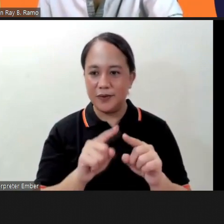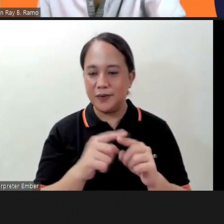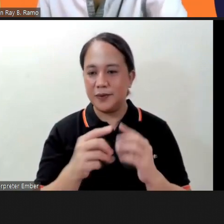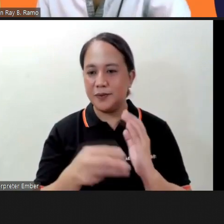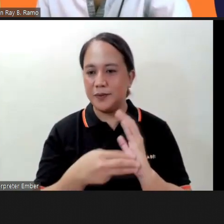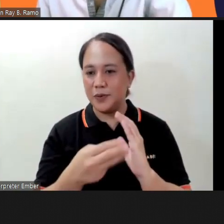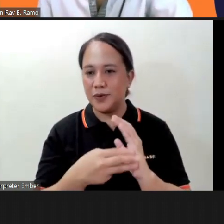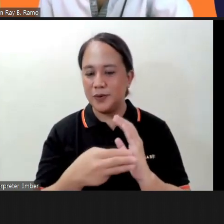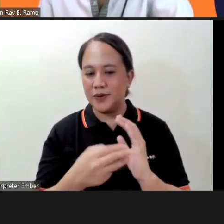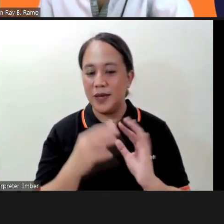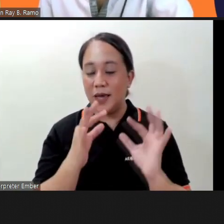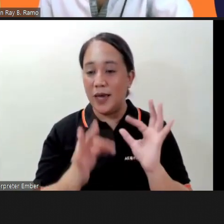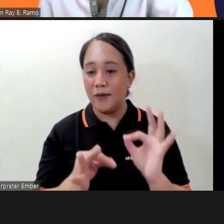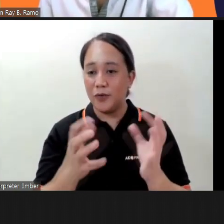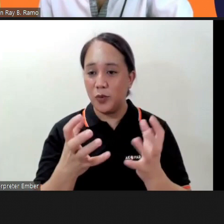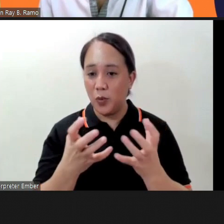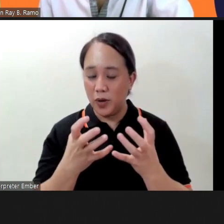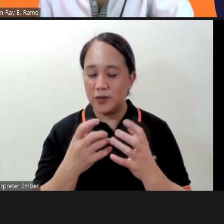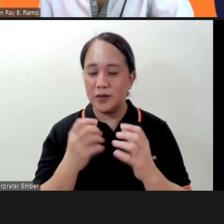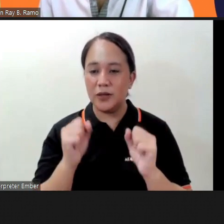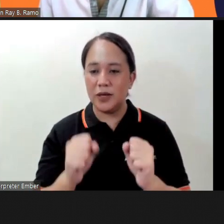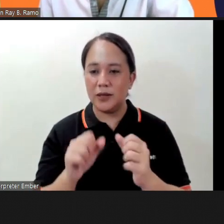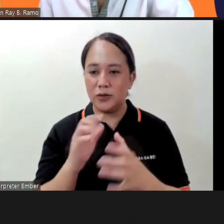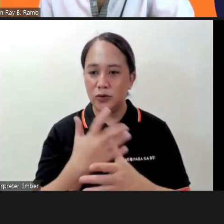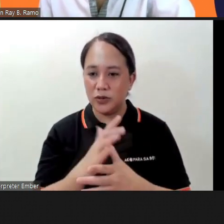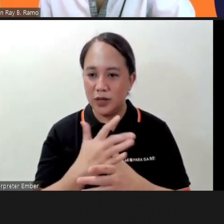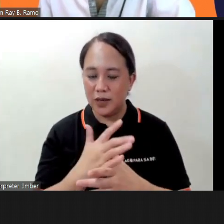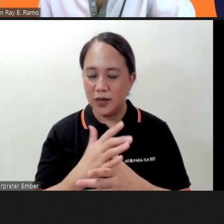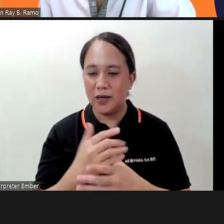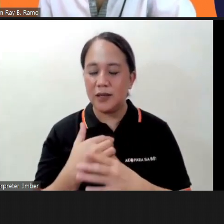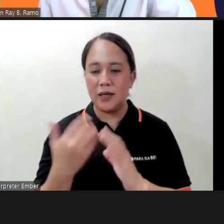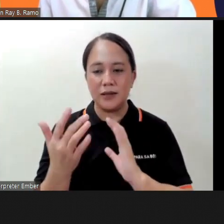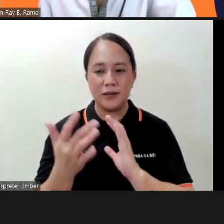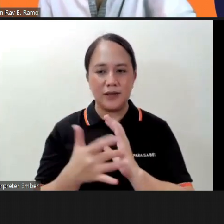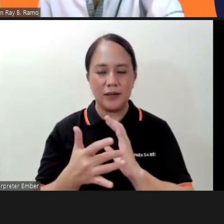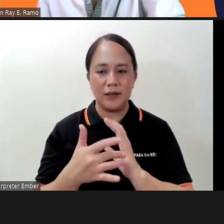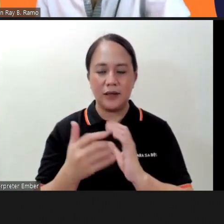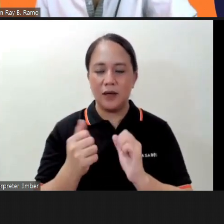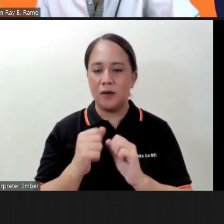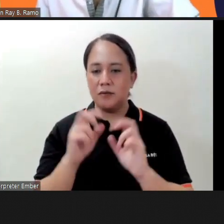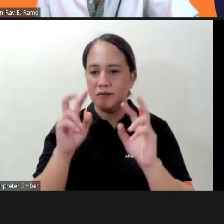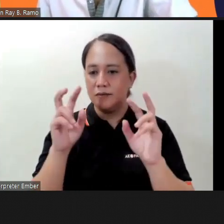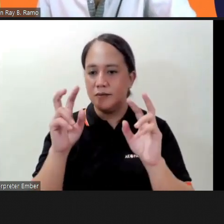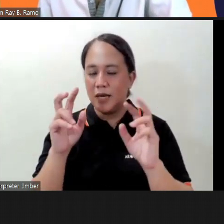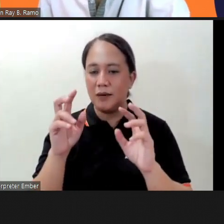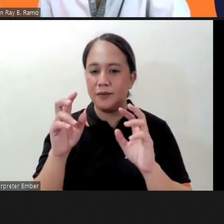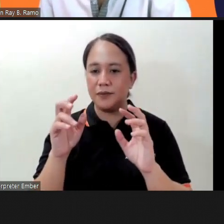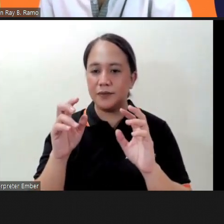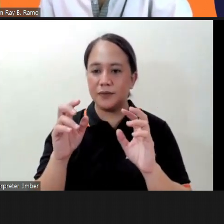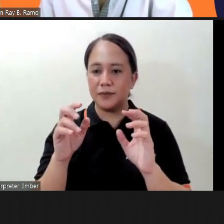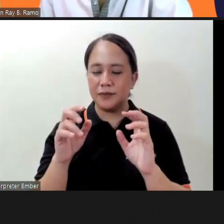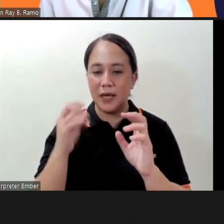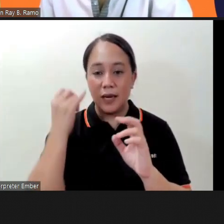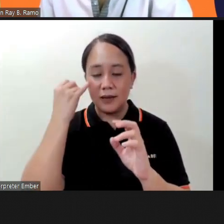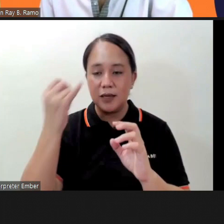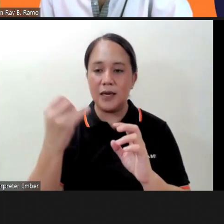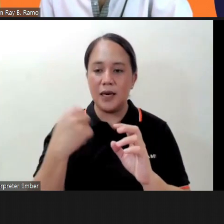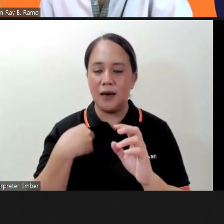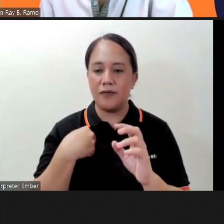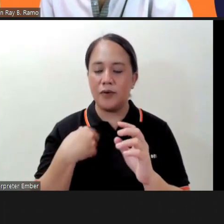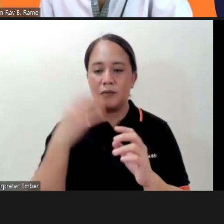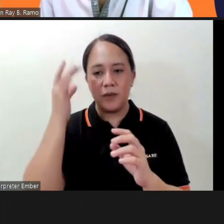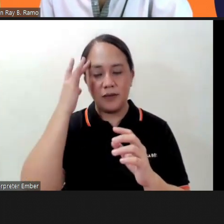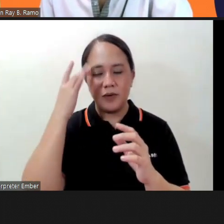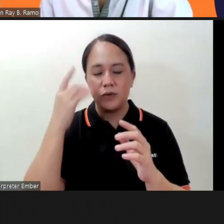so if you want we can share the techniques in terms of the mindfulness on the go which are very easy